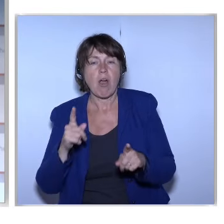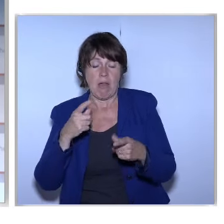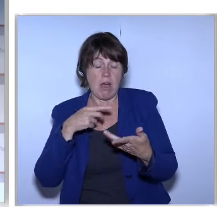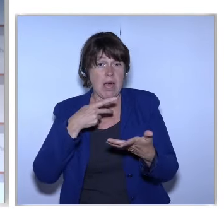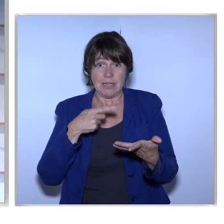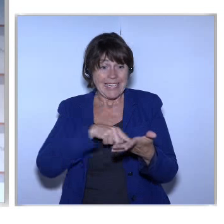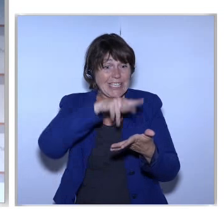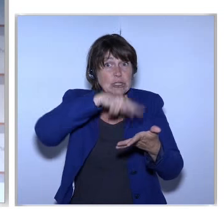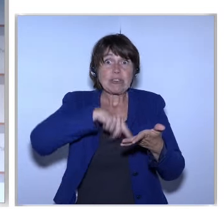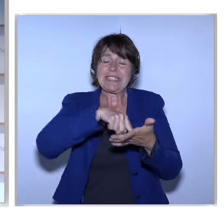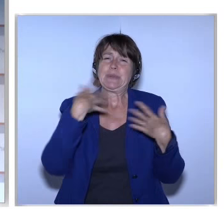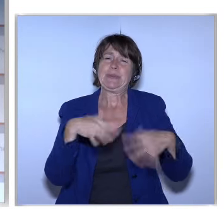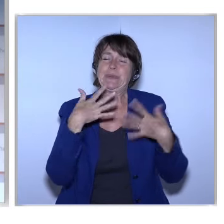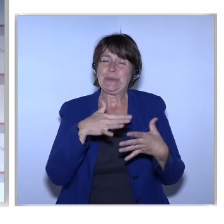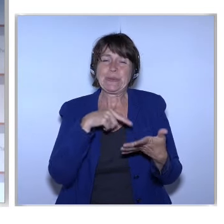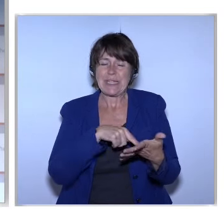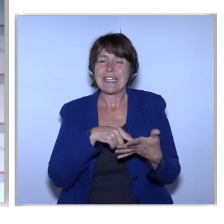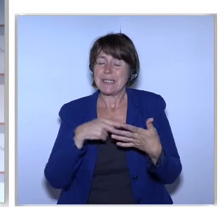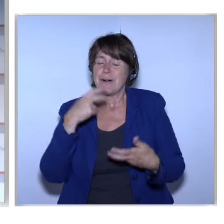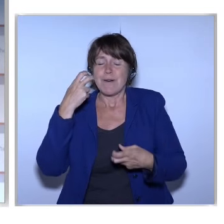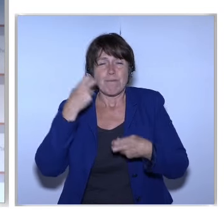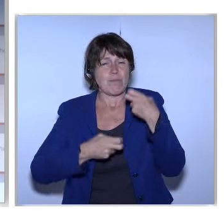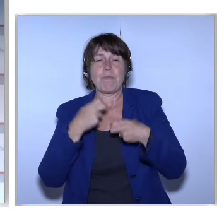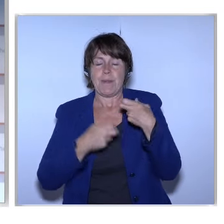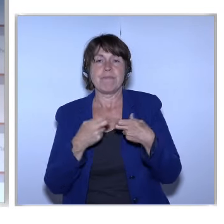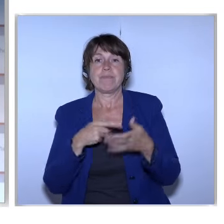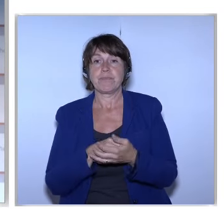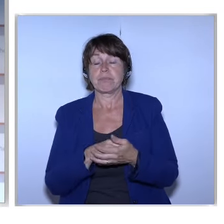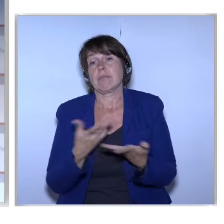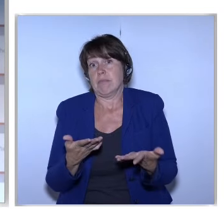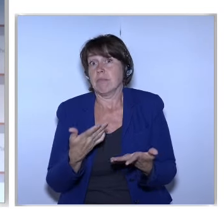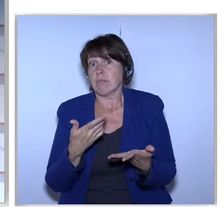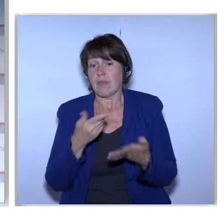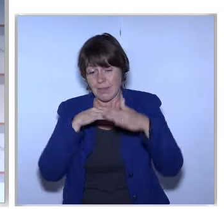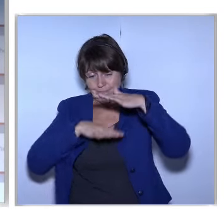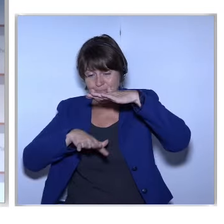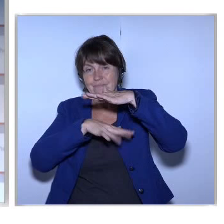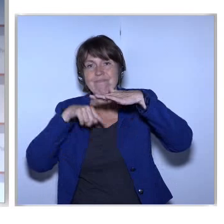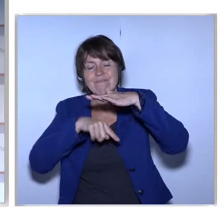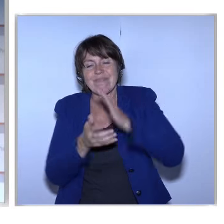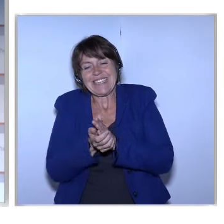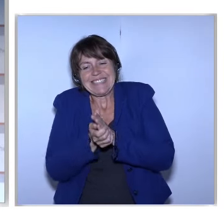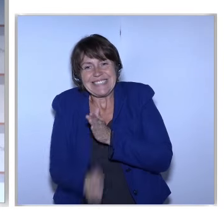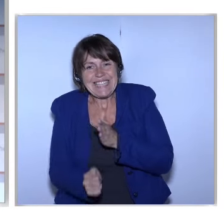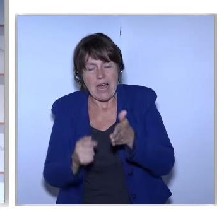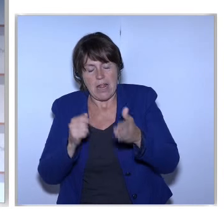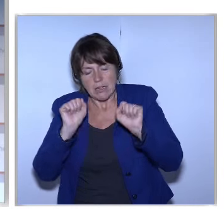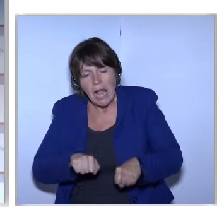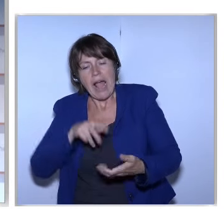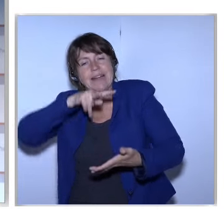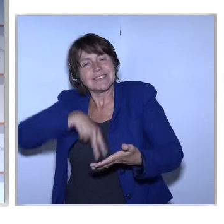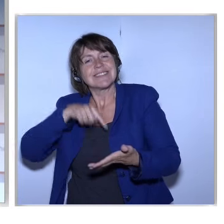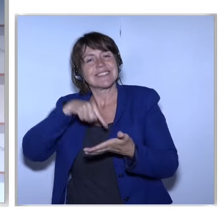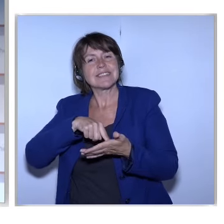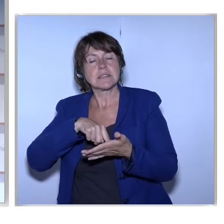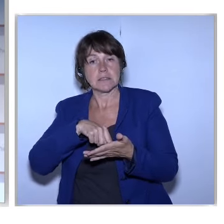Underneath That Because I Can Hear You Think This Is About Skills But There Is Something Much Deeper About People